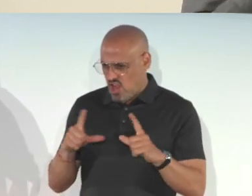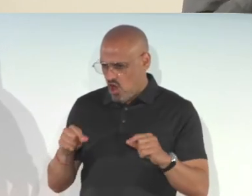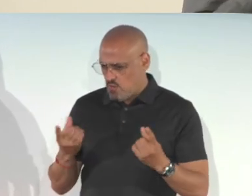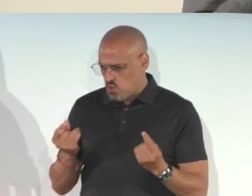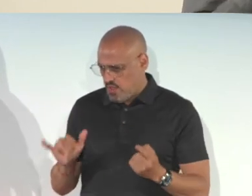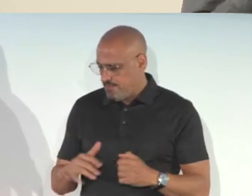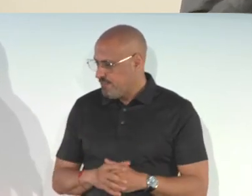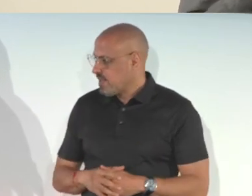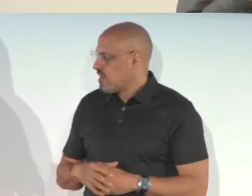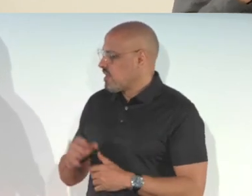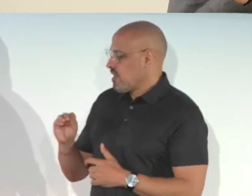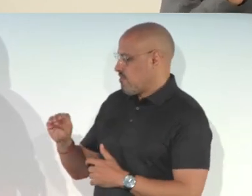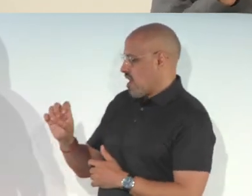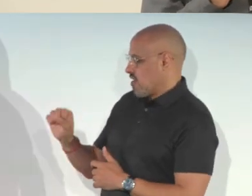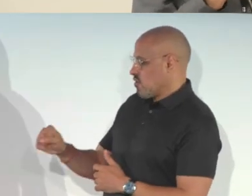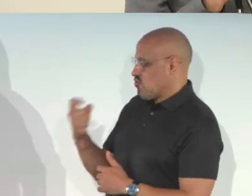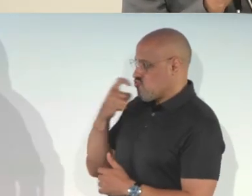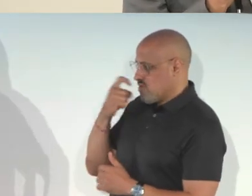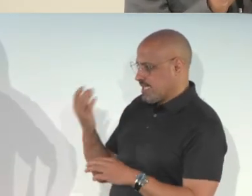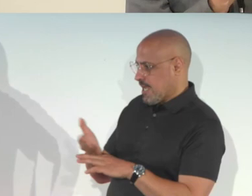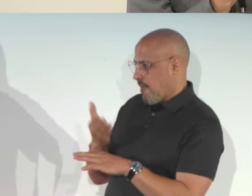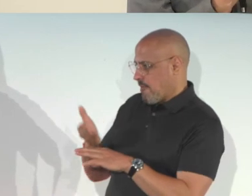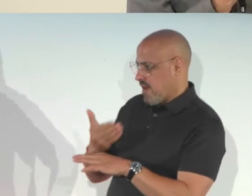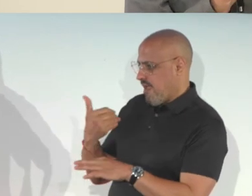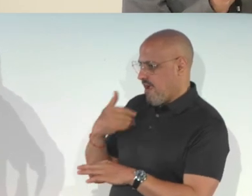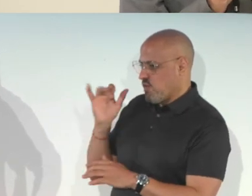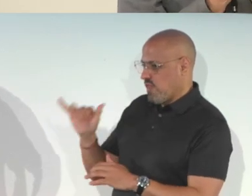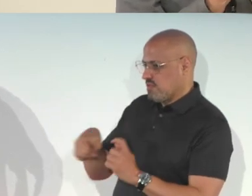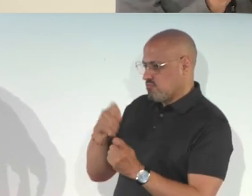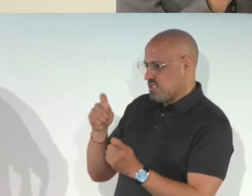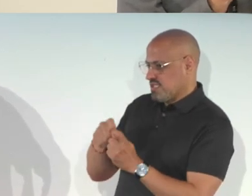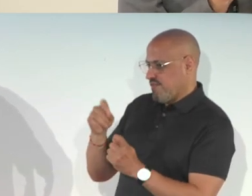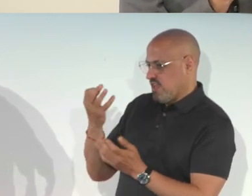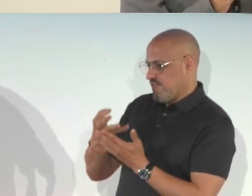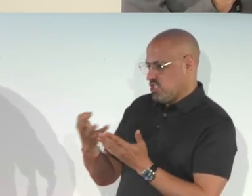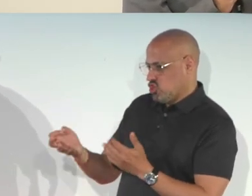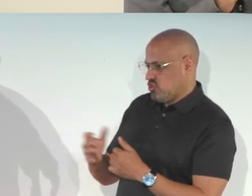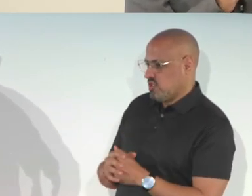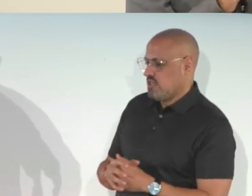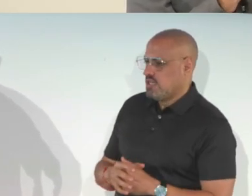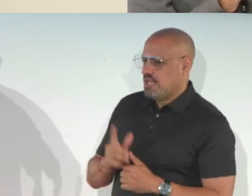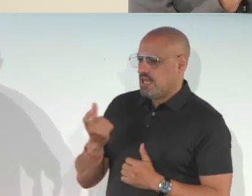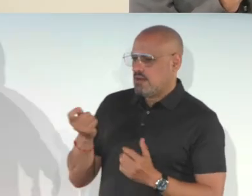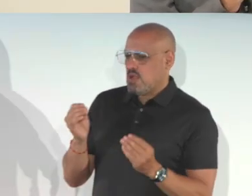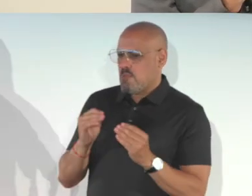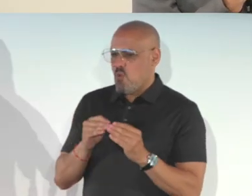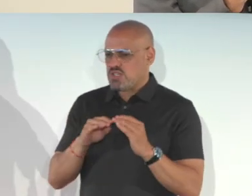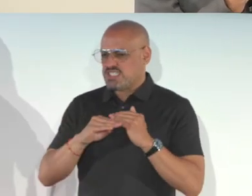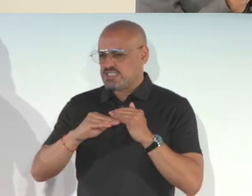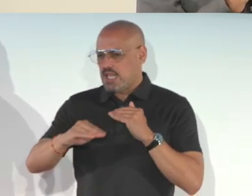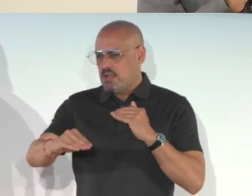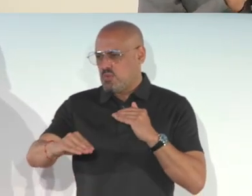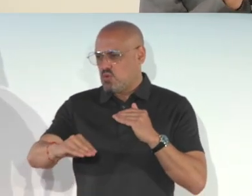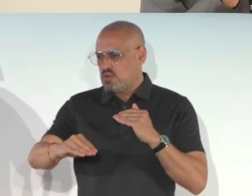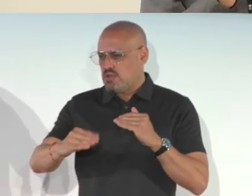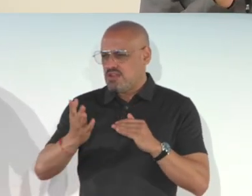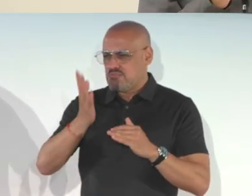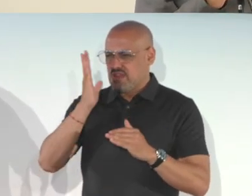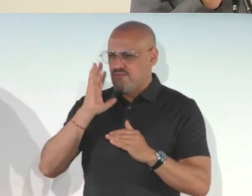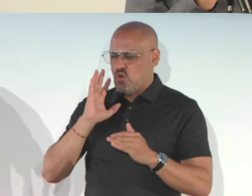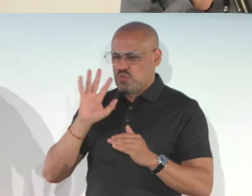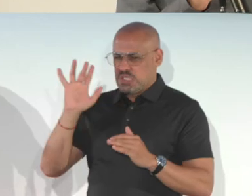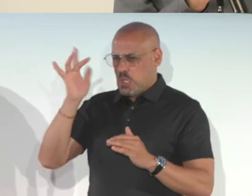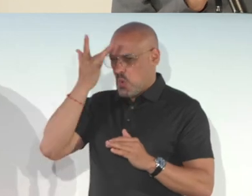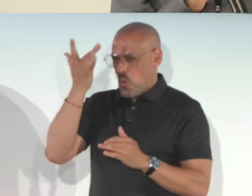Yeah. And Microsoft has made a recent update to this particular feature where it's a little bit more stable because it used to be a little bit